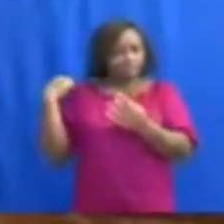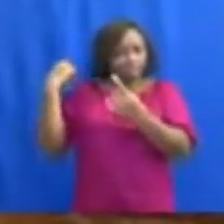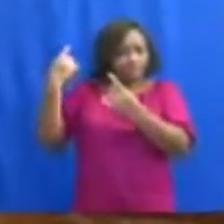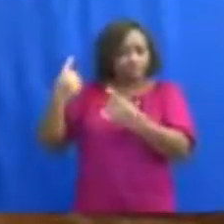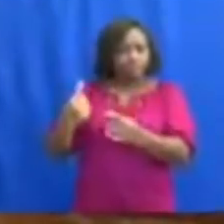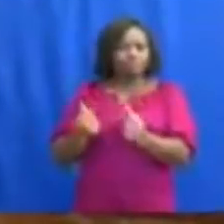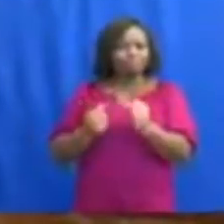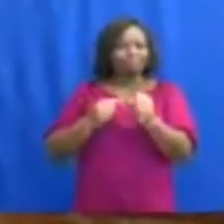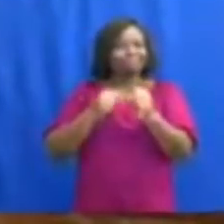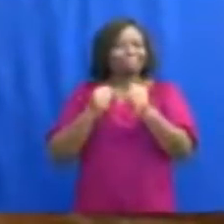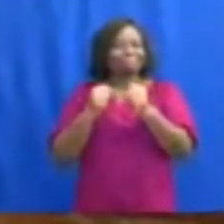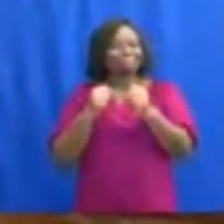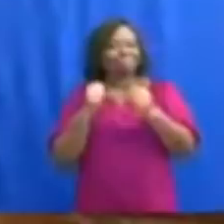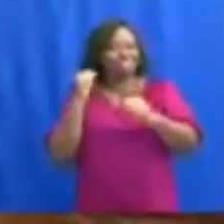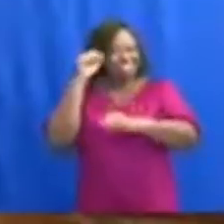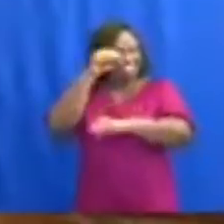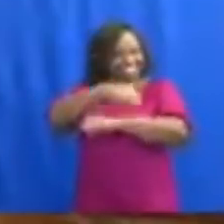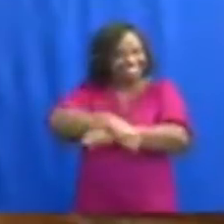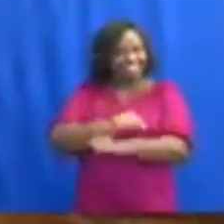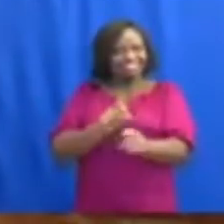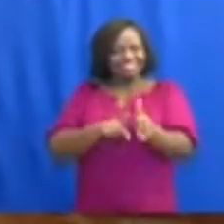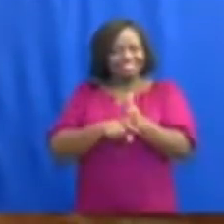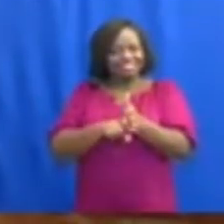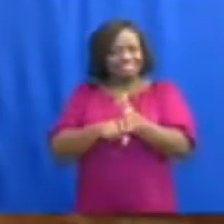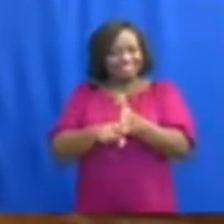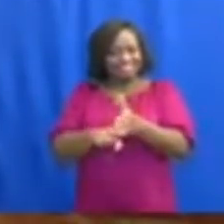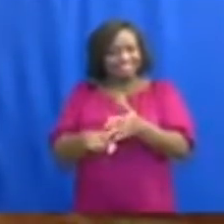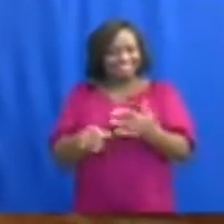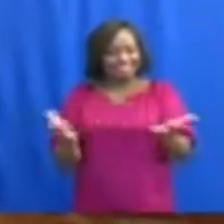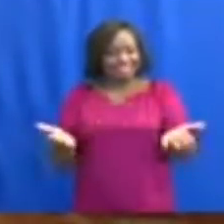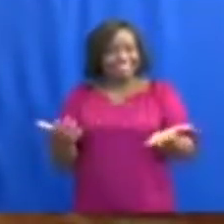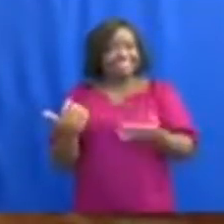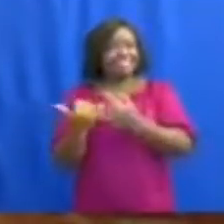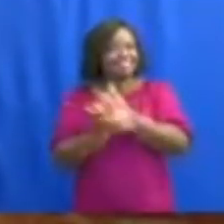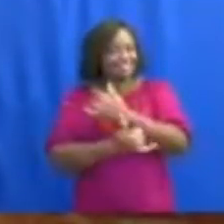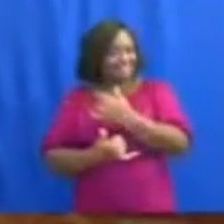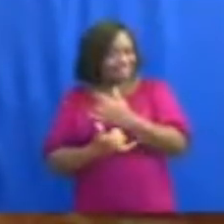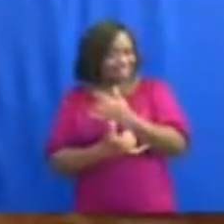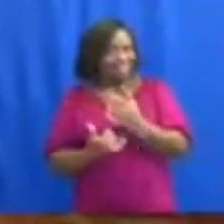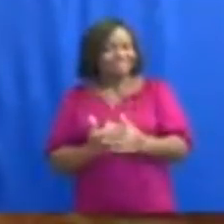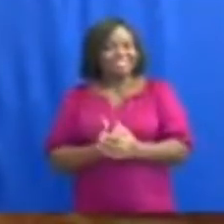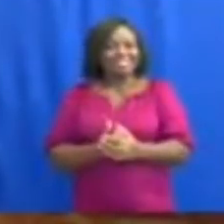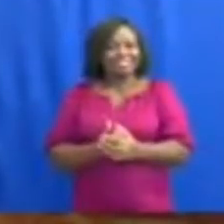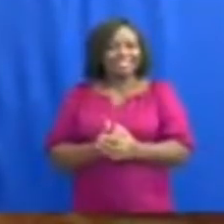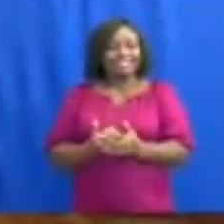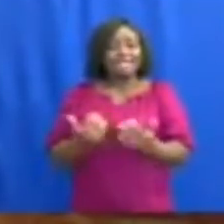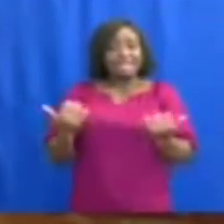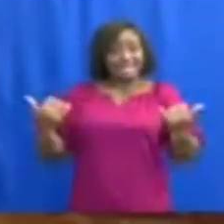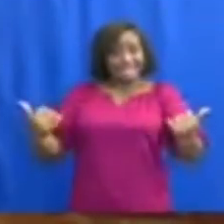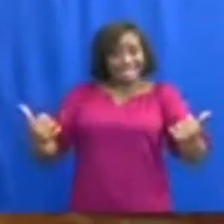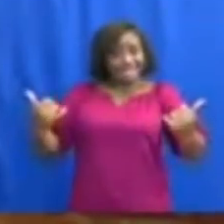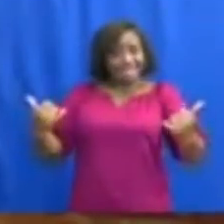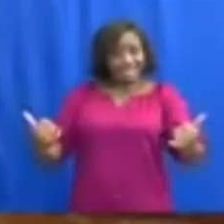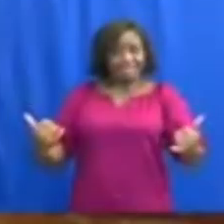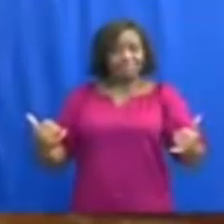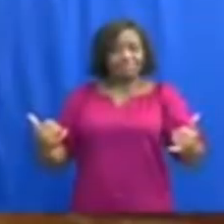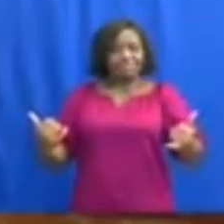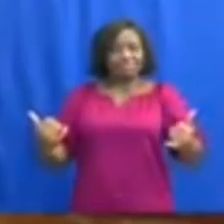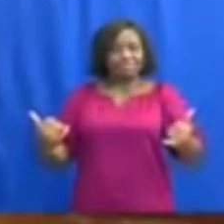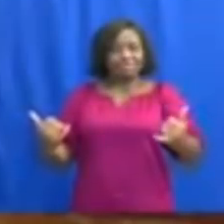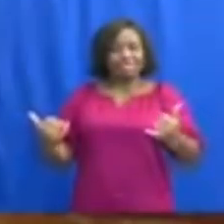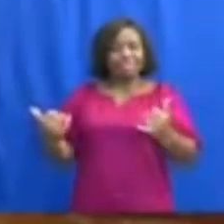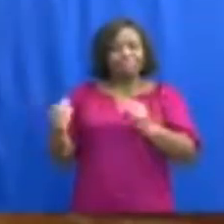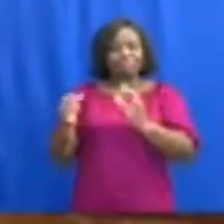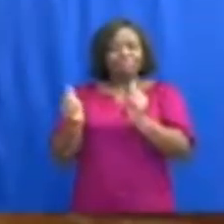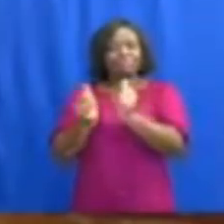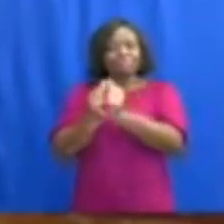Ghanaian government to tackle the spread of the coronavirus disease in Ghana. The president, in